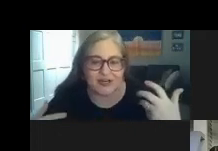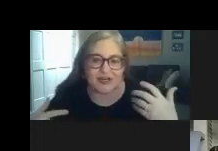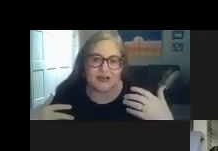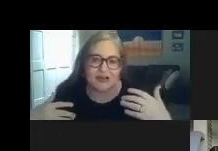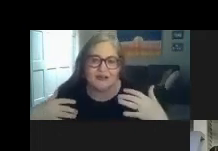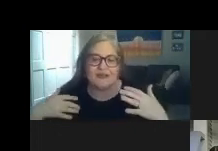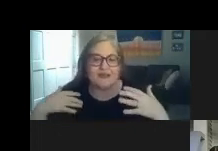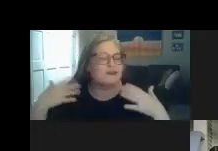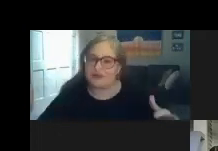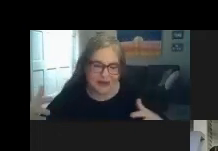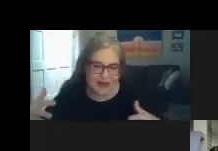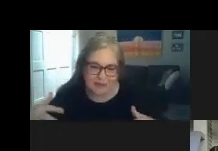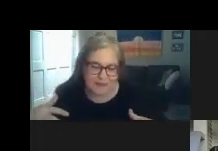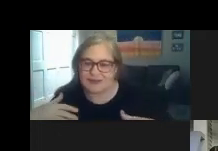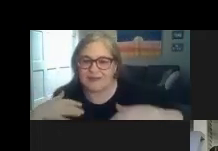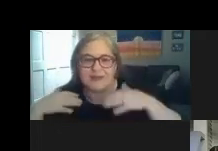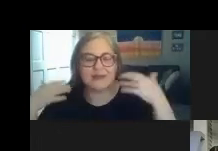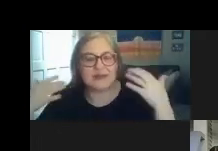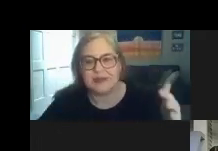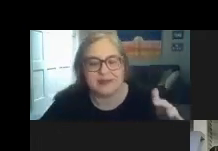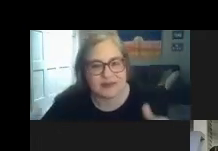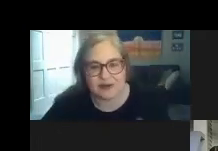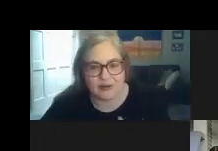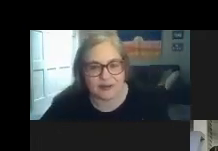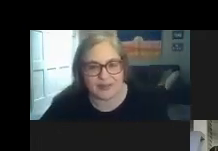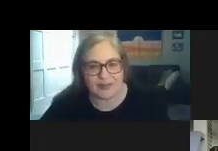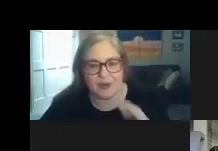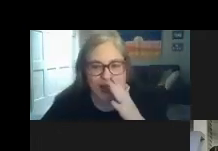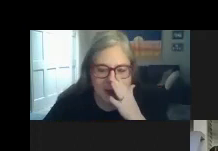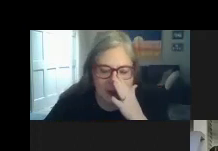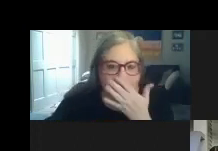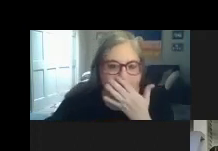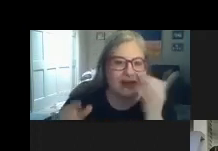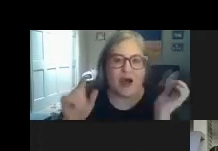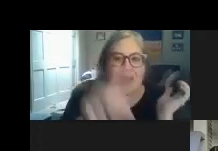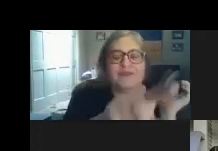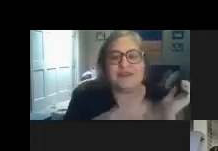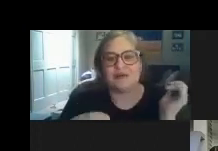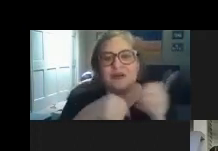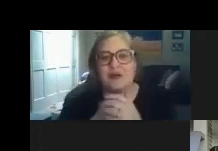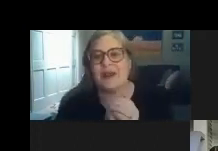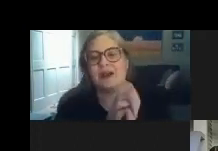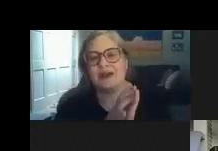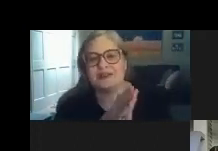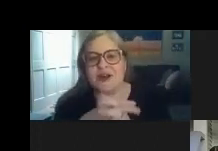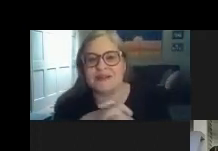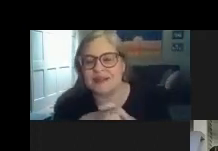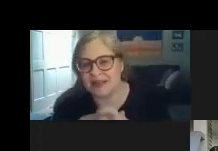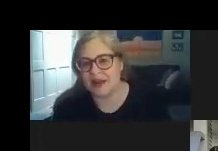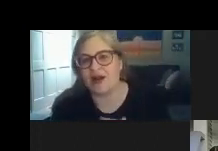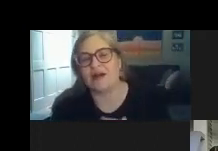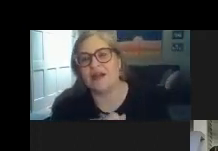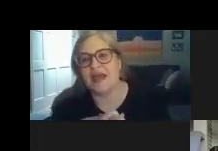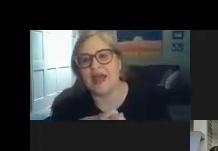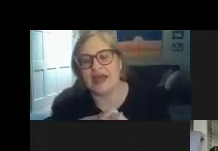concern they know that they're unhappy about something and they know that things aren't going the way they want but they often don't know where in this process